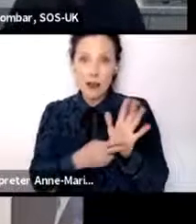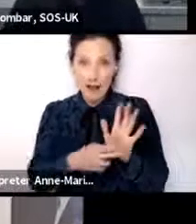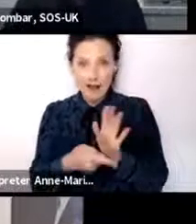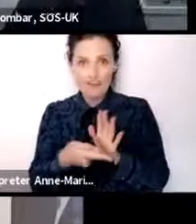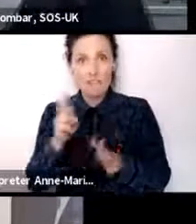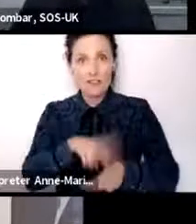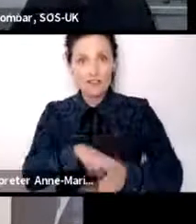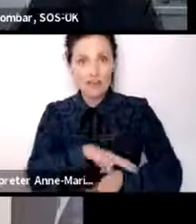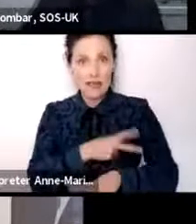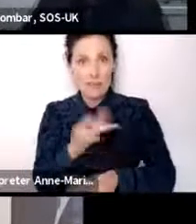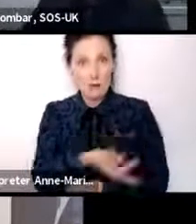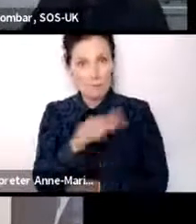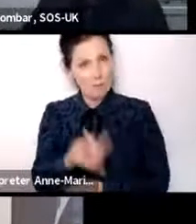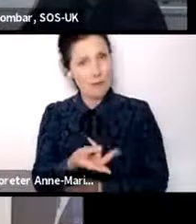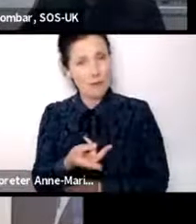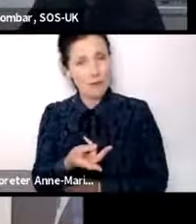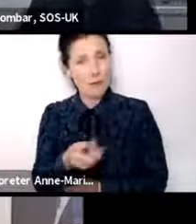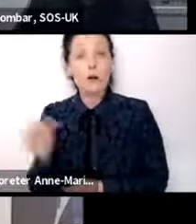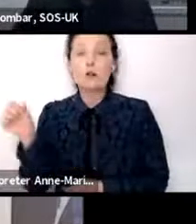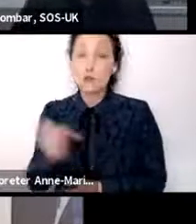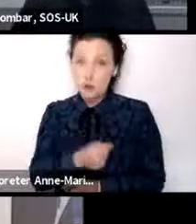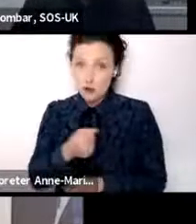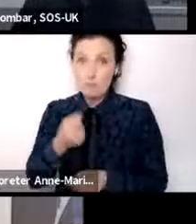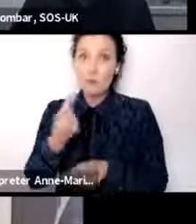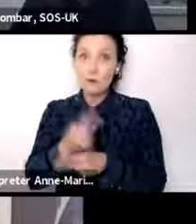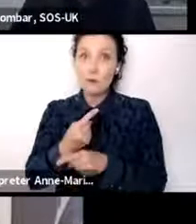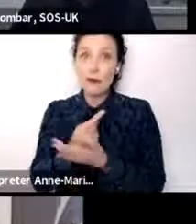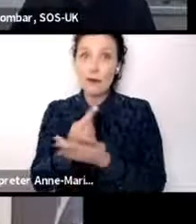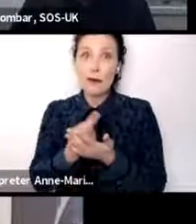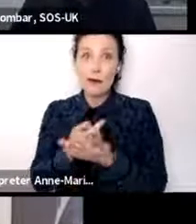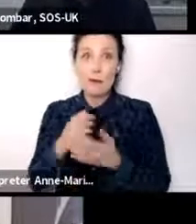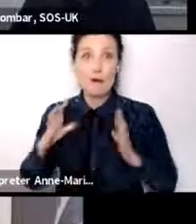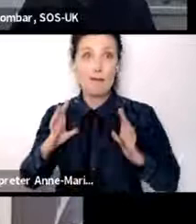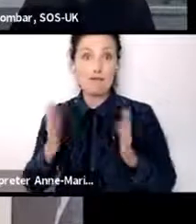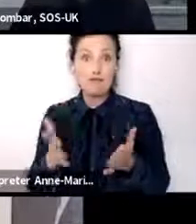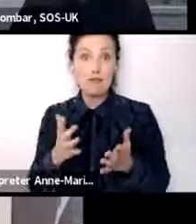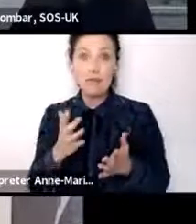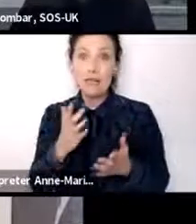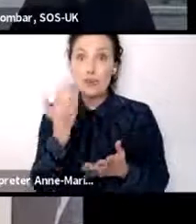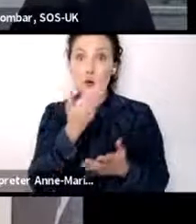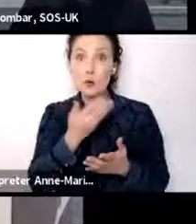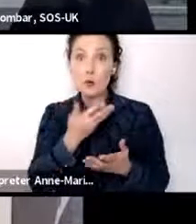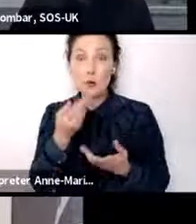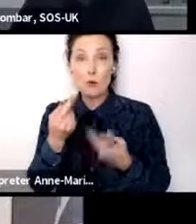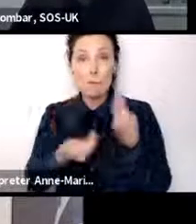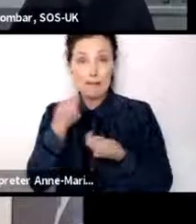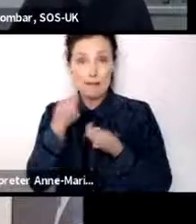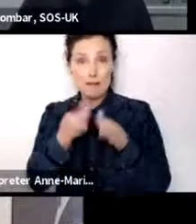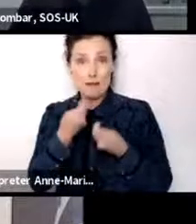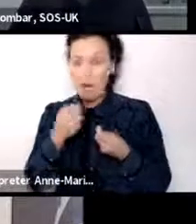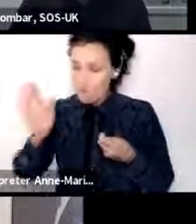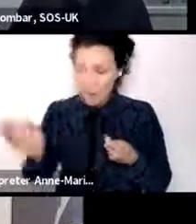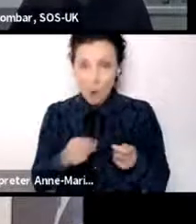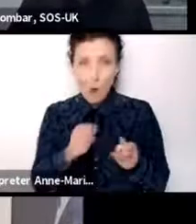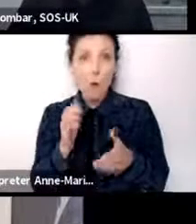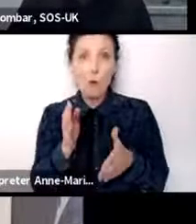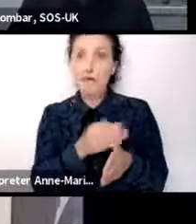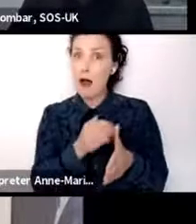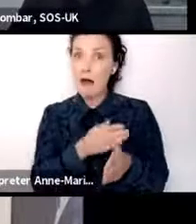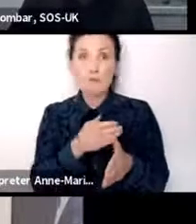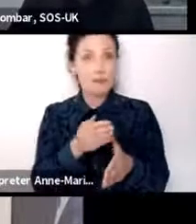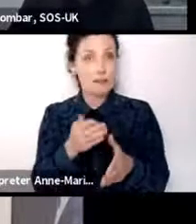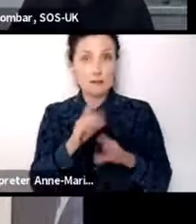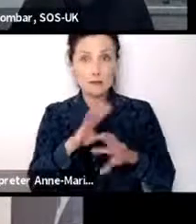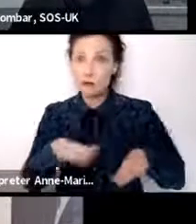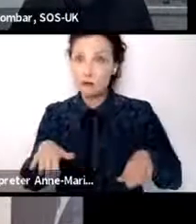do think that we should be talking about free school meals. And I think, I think, I think we should have free school meals for all children in primary schools. And that would then give us